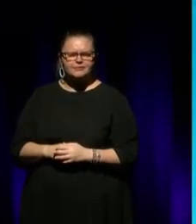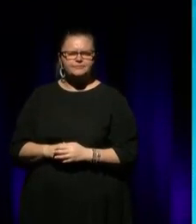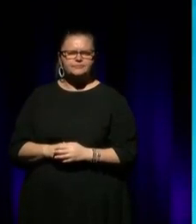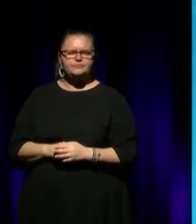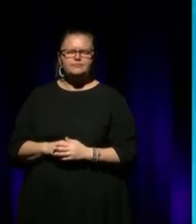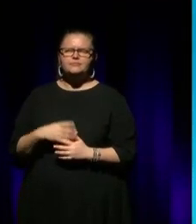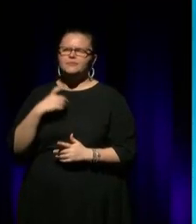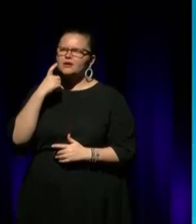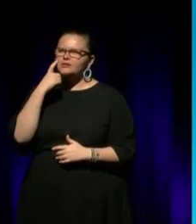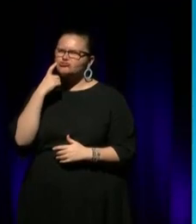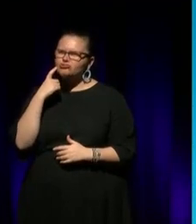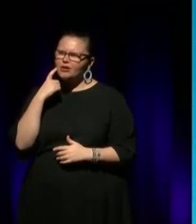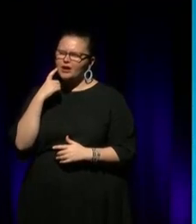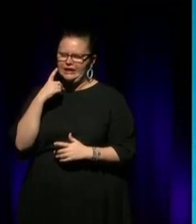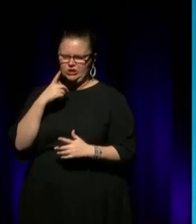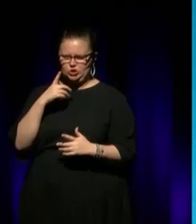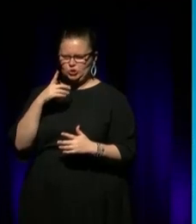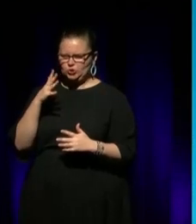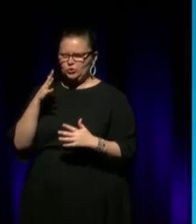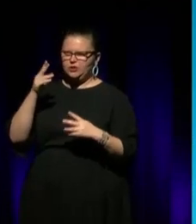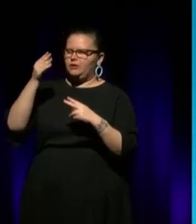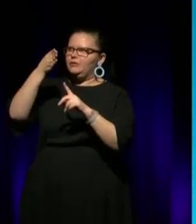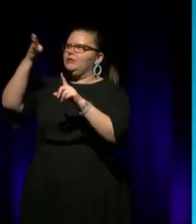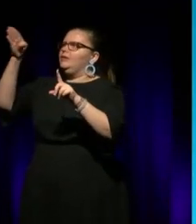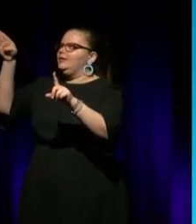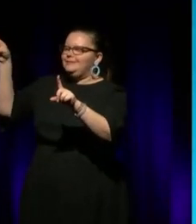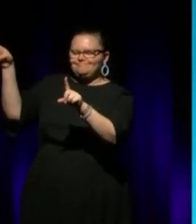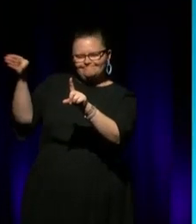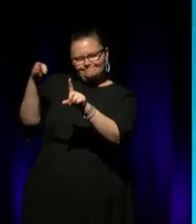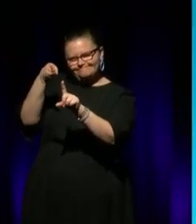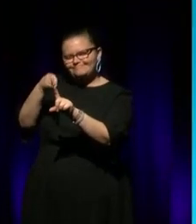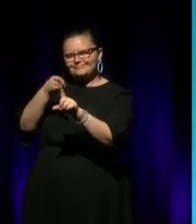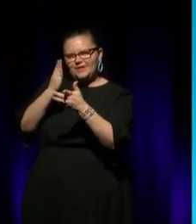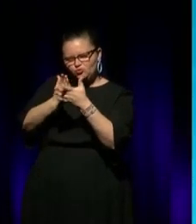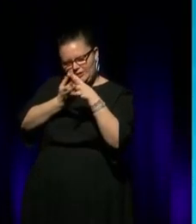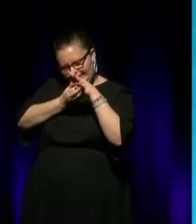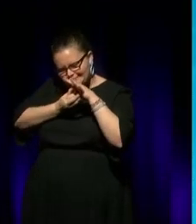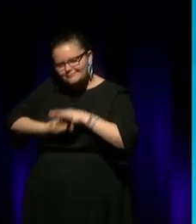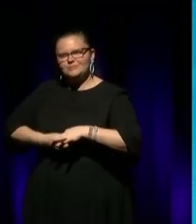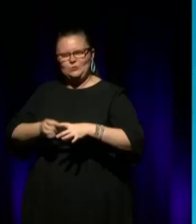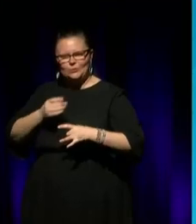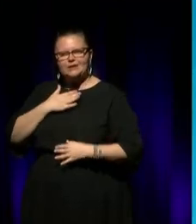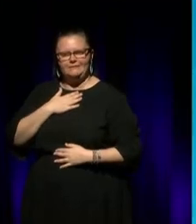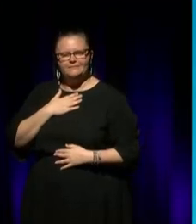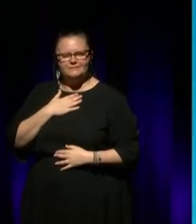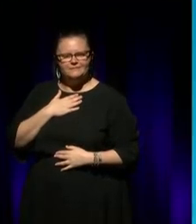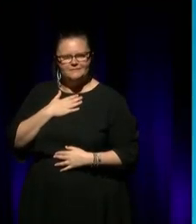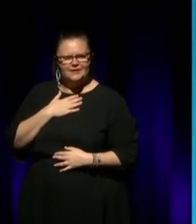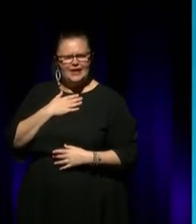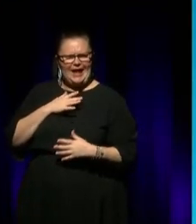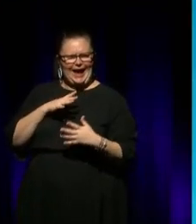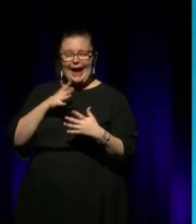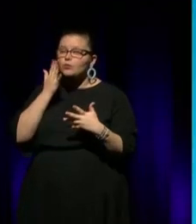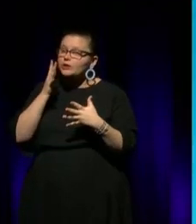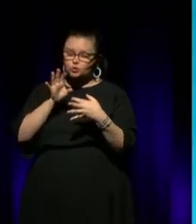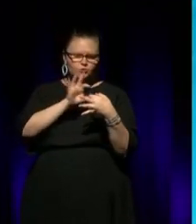Just trying to be as grounded and as true to yourself, you know? And... Maybe you had to... And then when you connect with people like